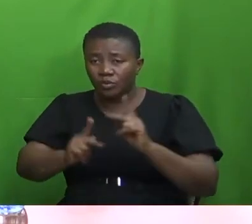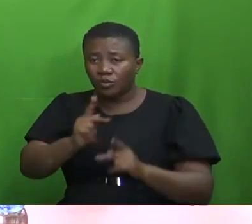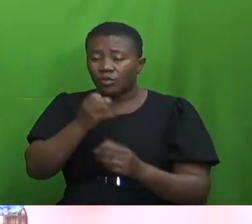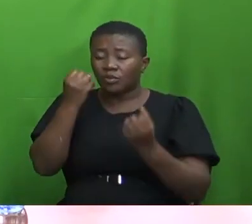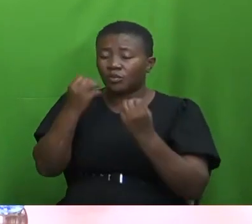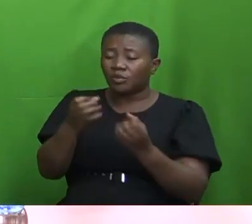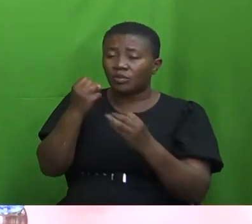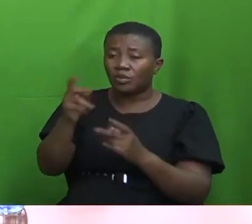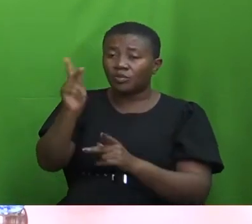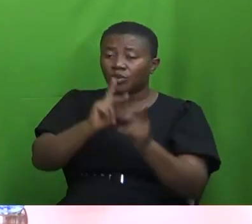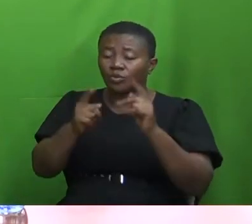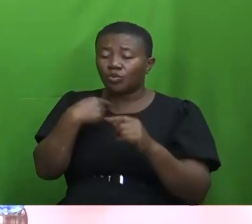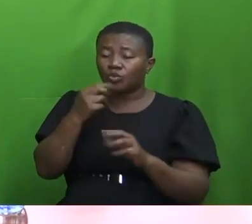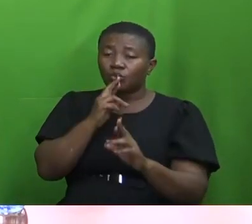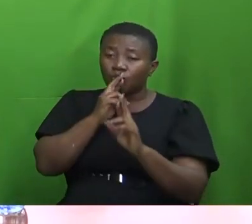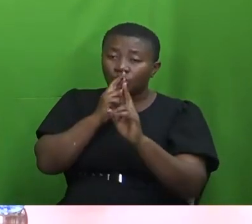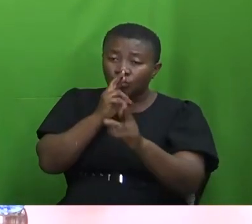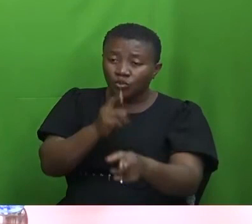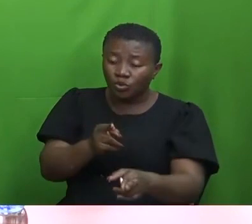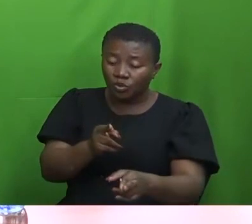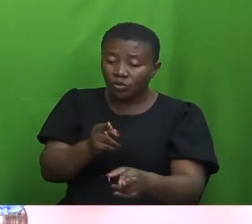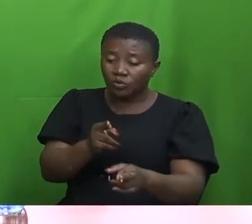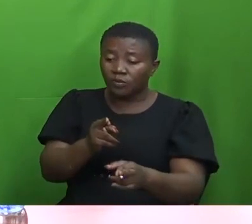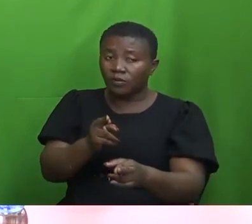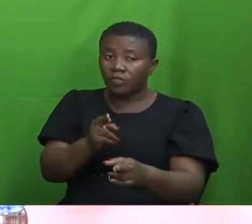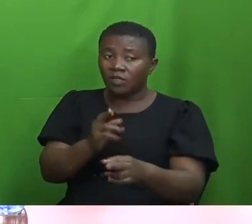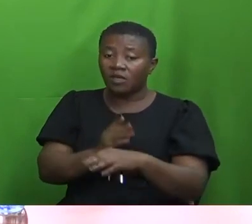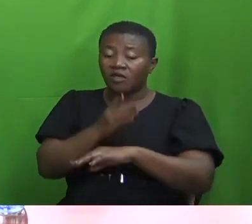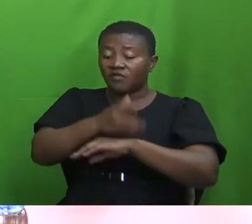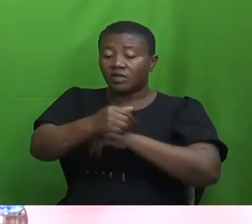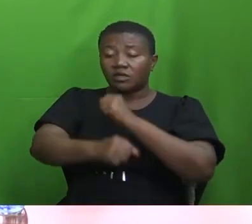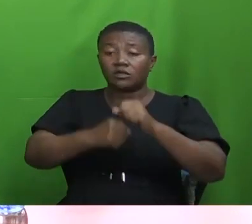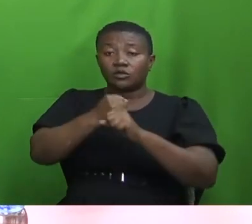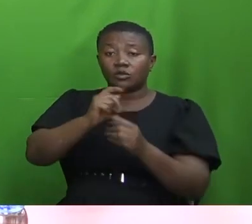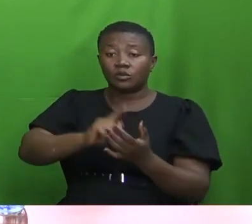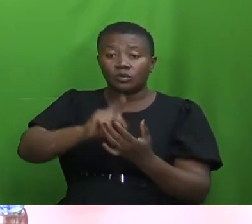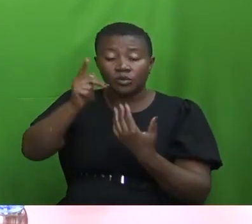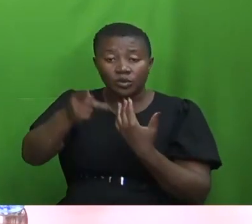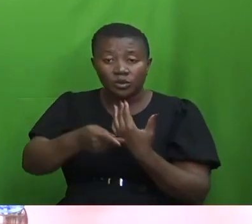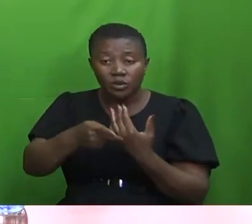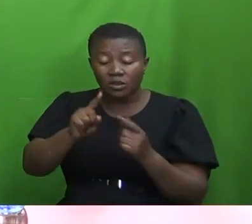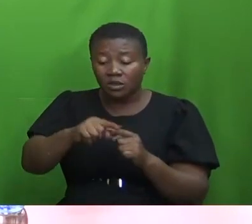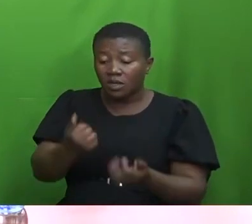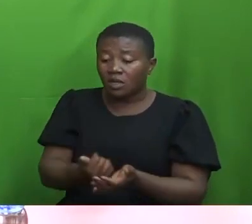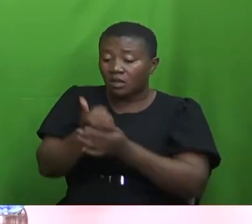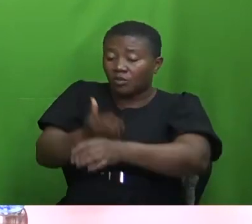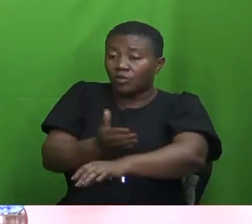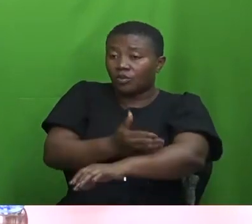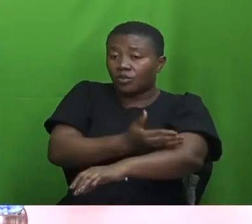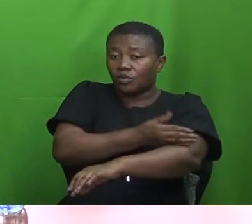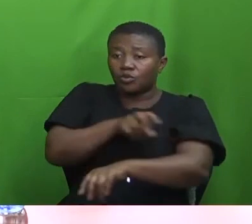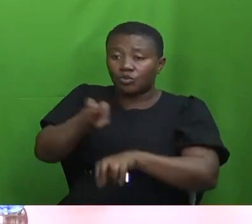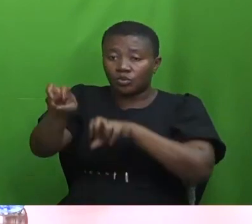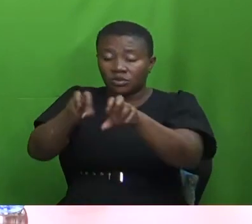visitors who responded to our Beyond the Year of Return program, thus boosting tourism in the middle of the